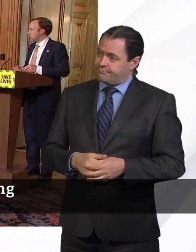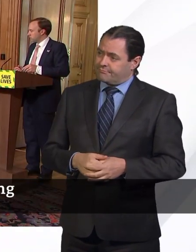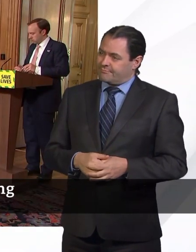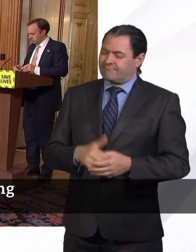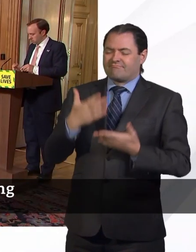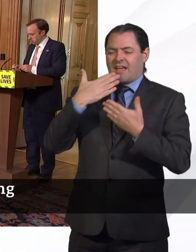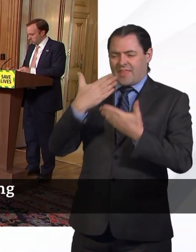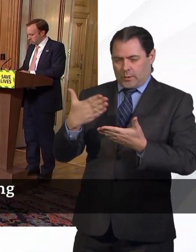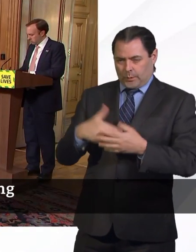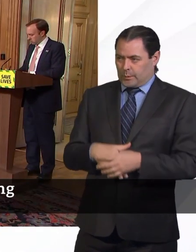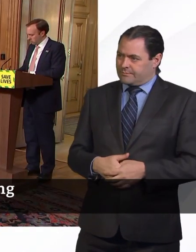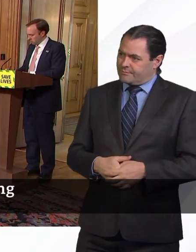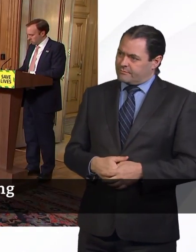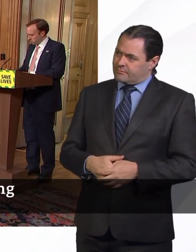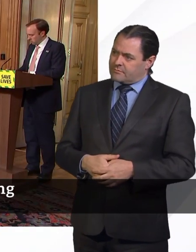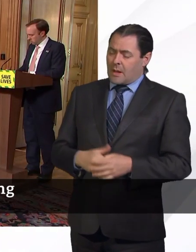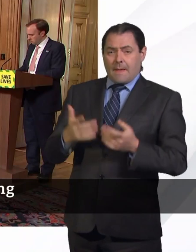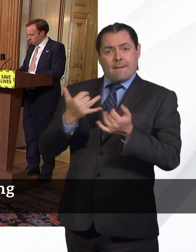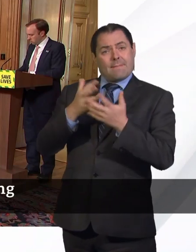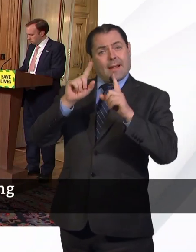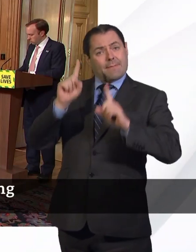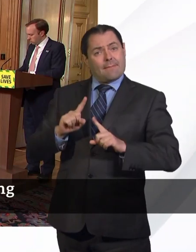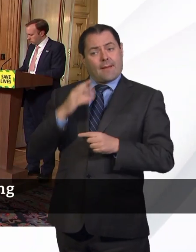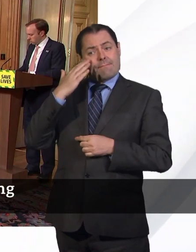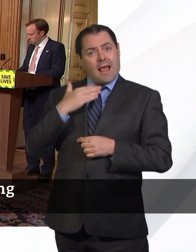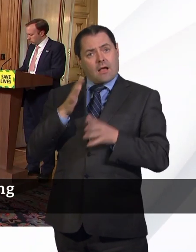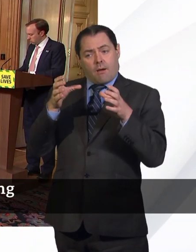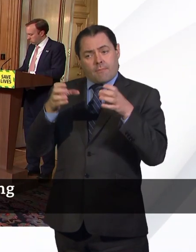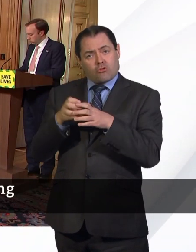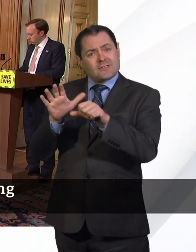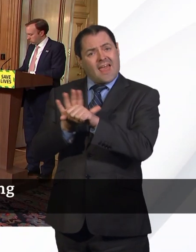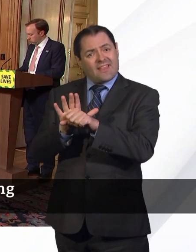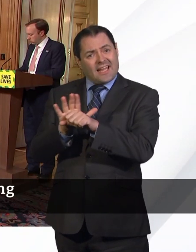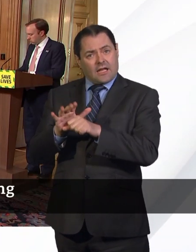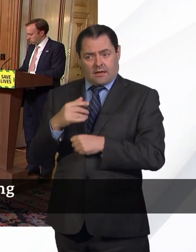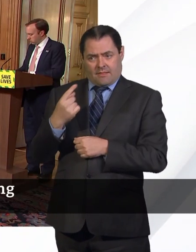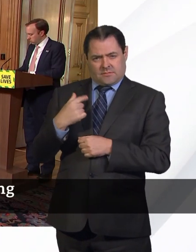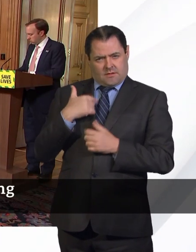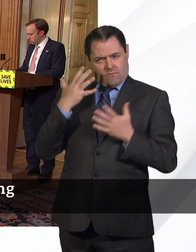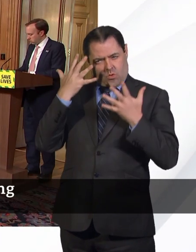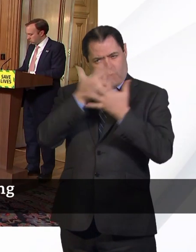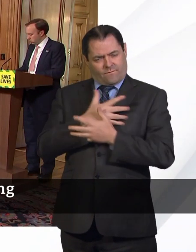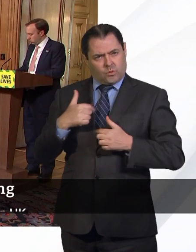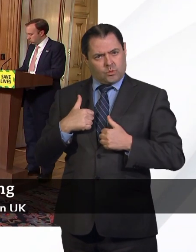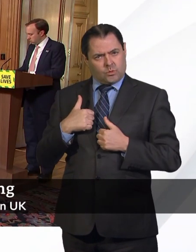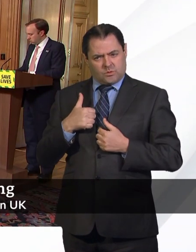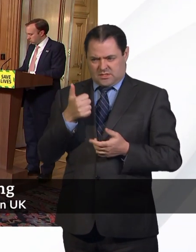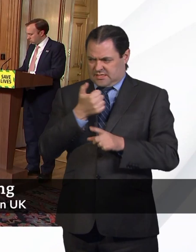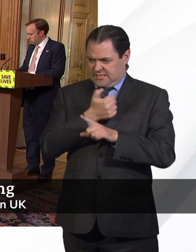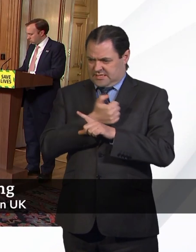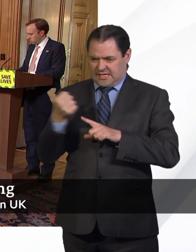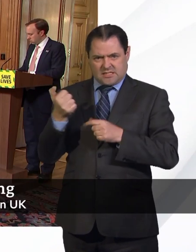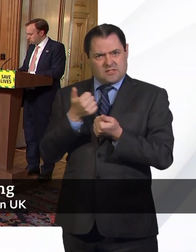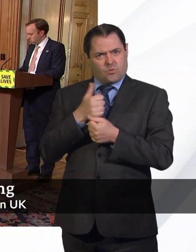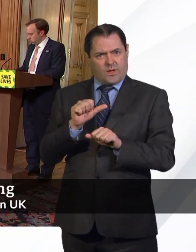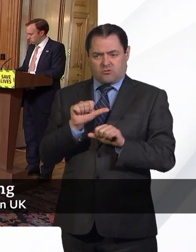Thank you, Secretary of State. Many people from black and minority ethnic backgrounds will be confused why it has taken six weeks for the government